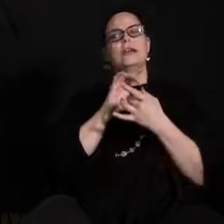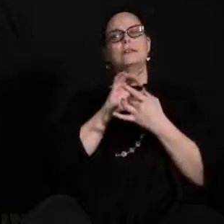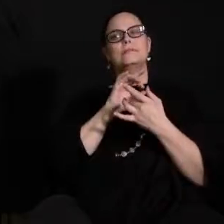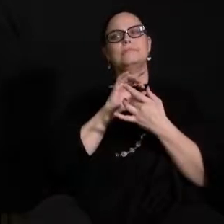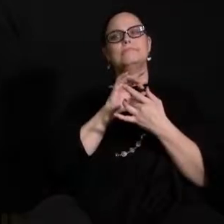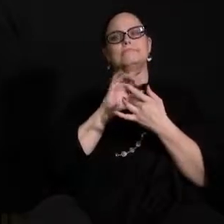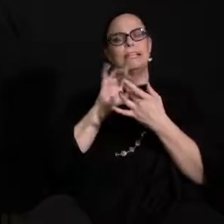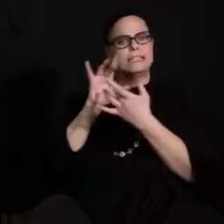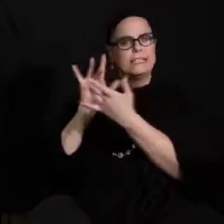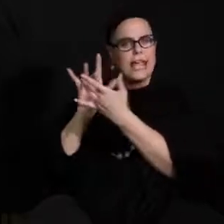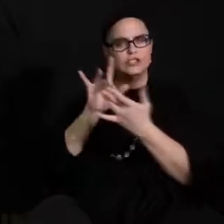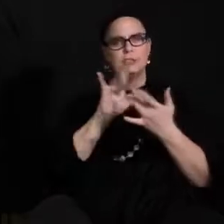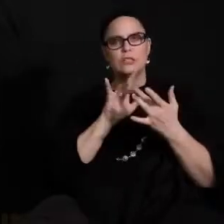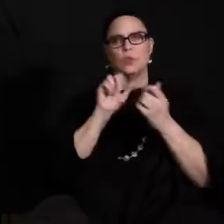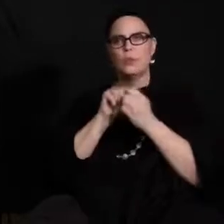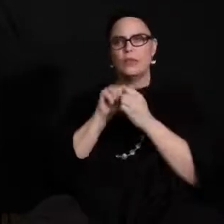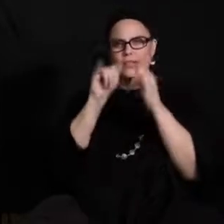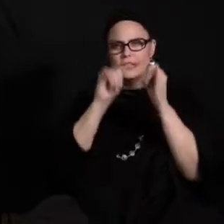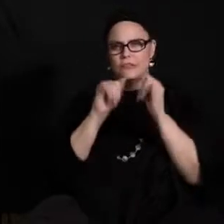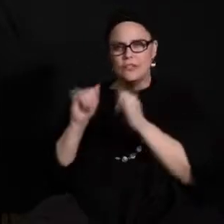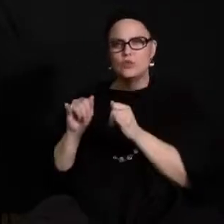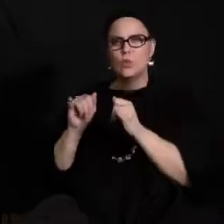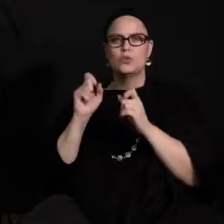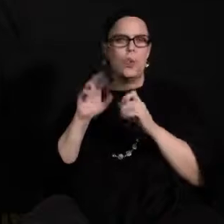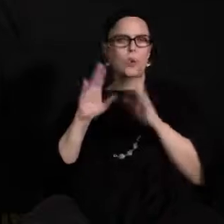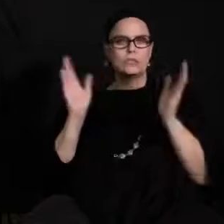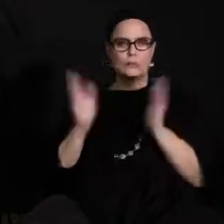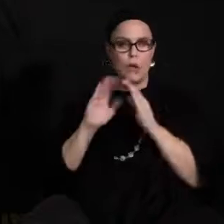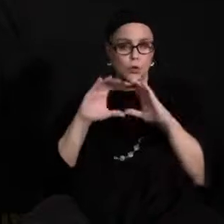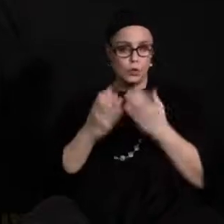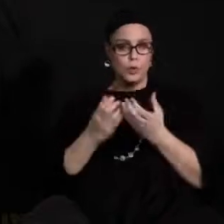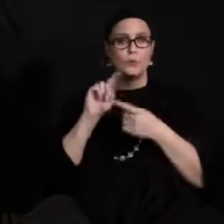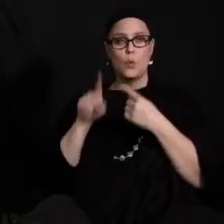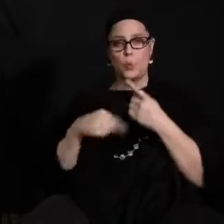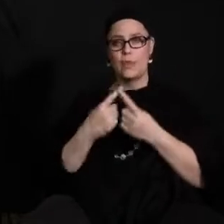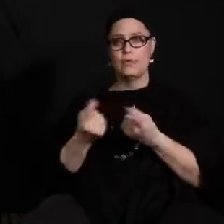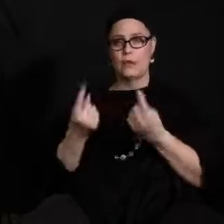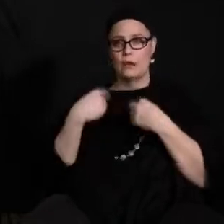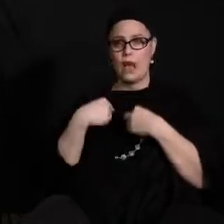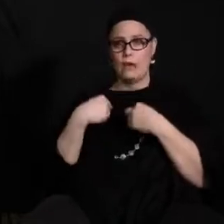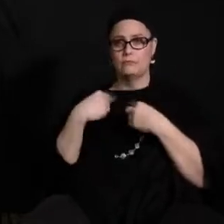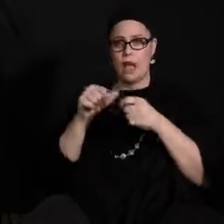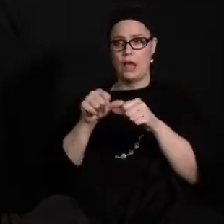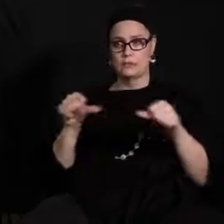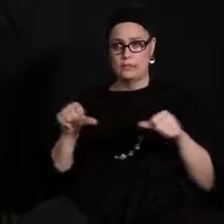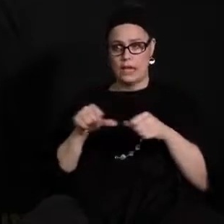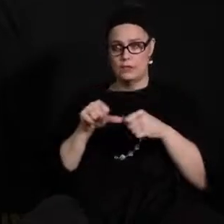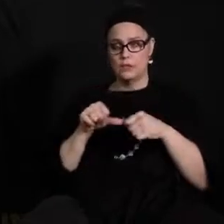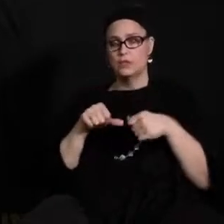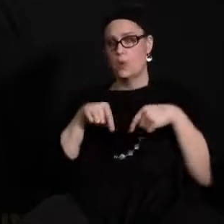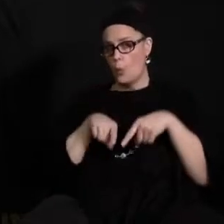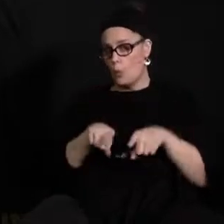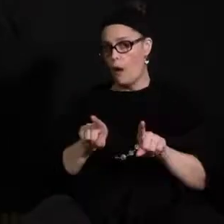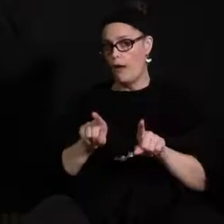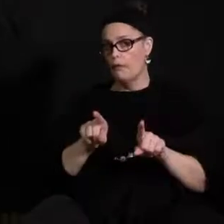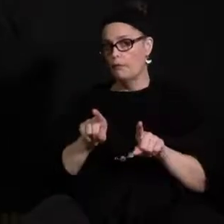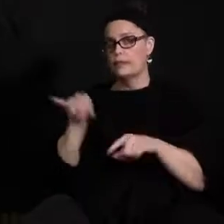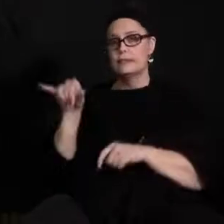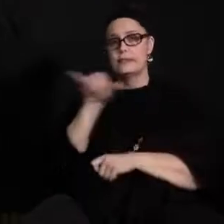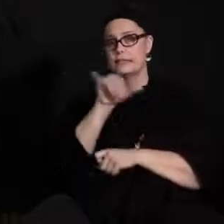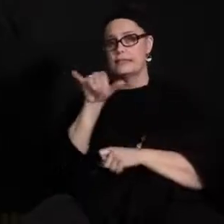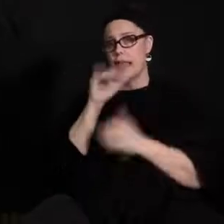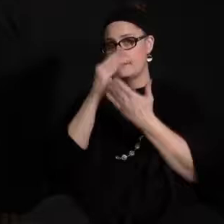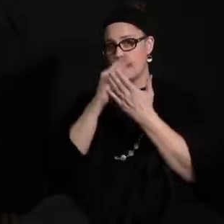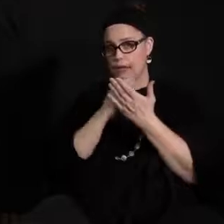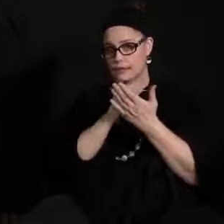individual students and small groups of students when they do come on site and so while it'll be the same lesson